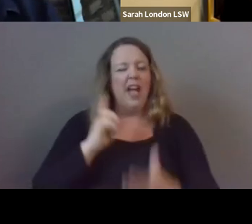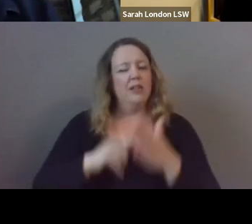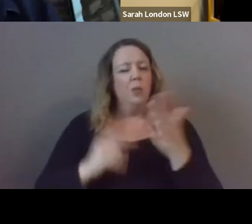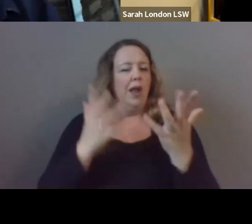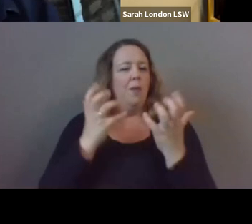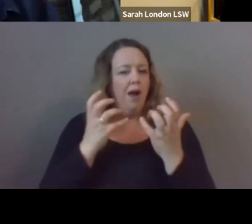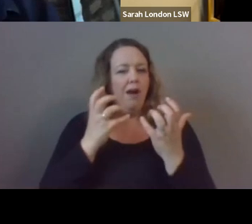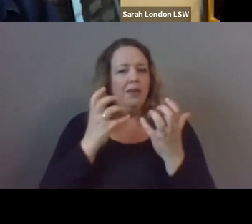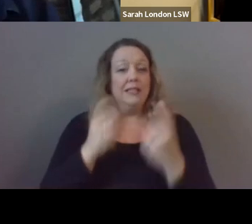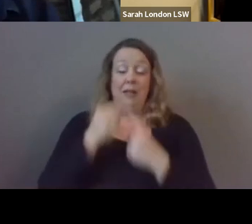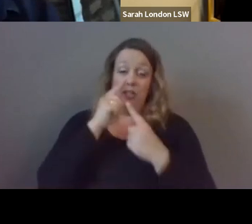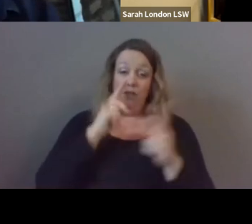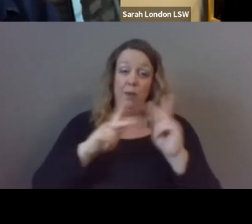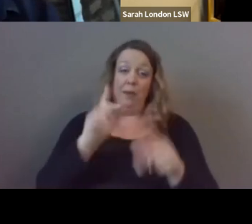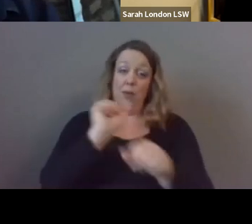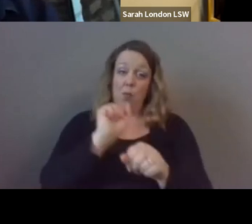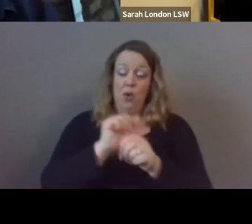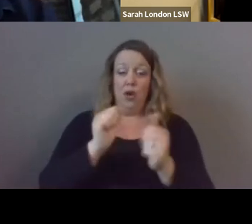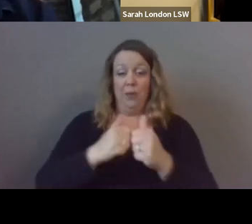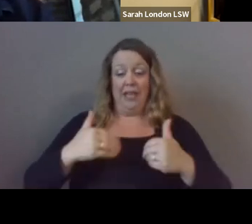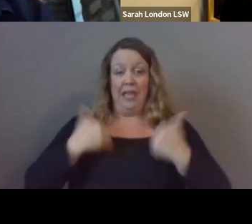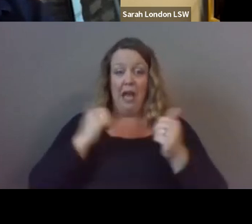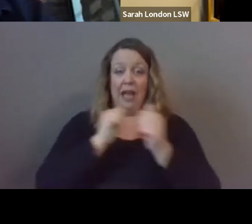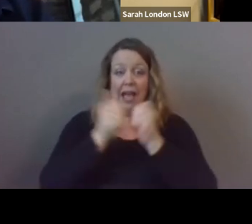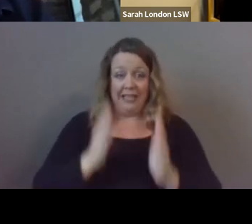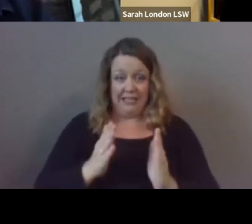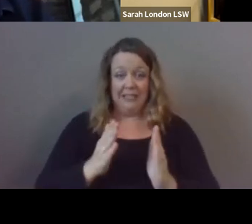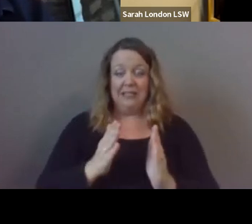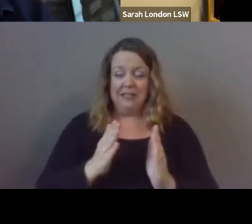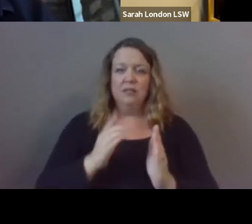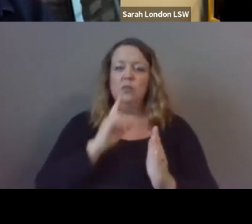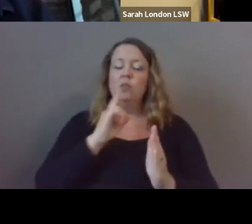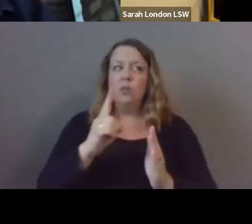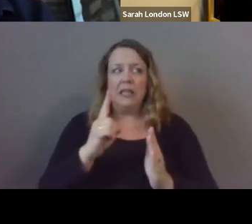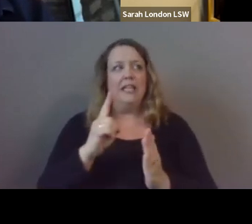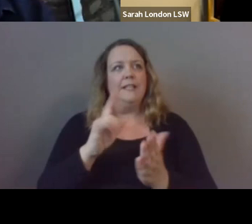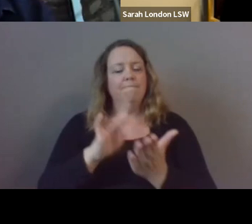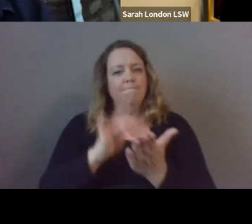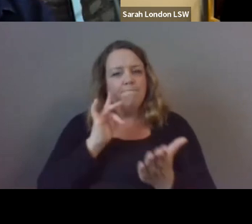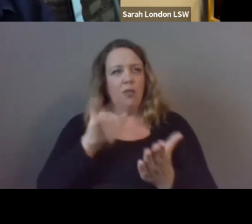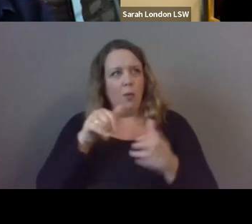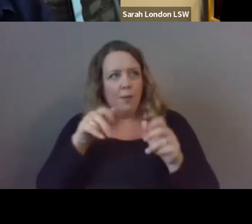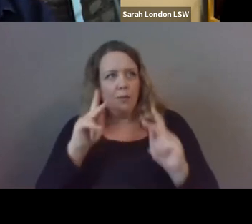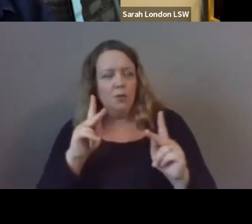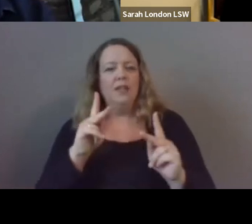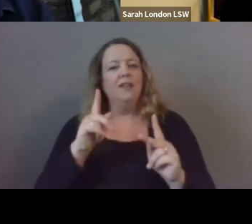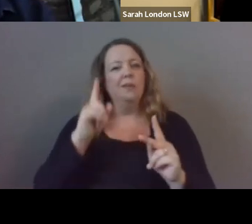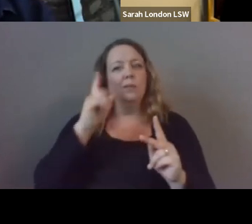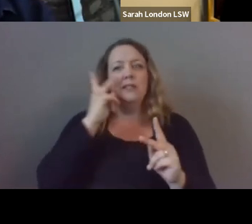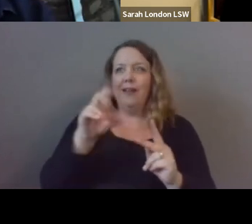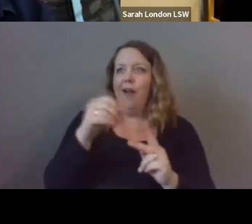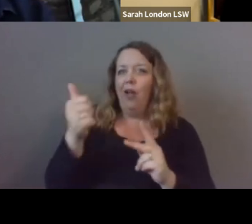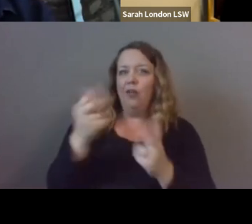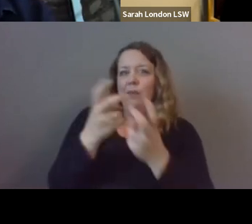that work with young athletes is to really take those opportunities and recognize we heard some of the other panel members talking about